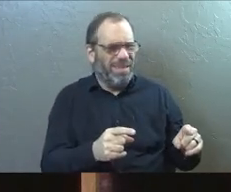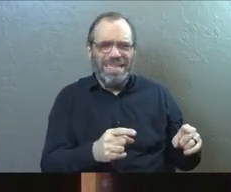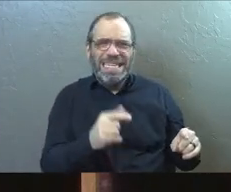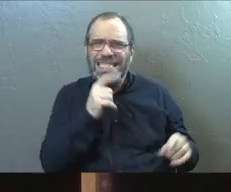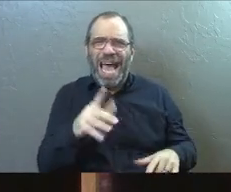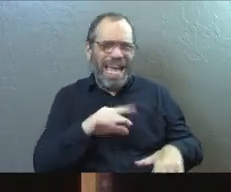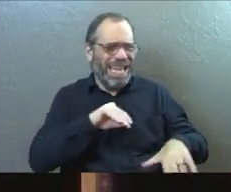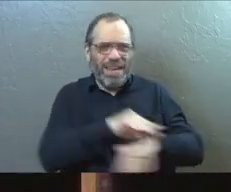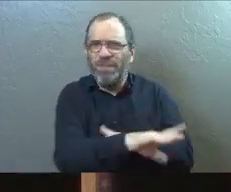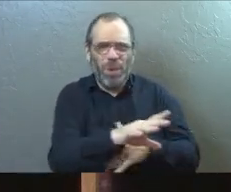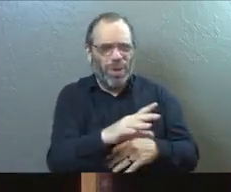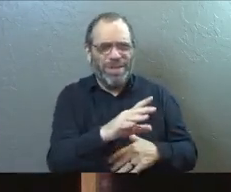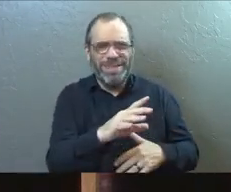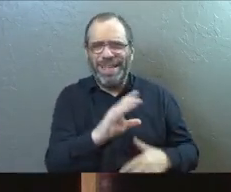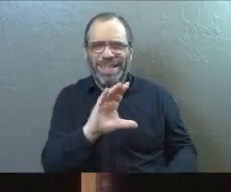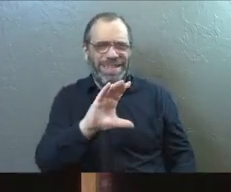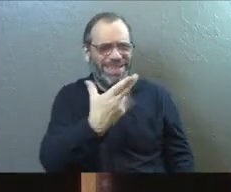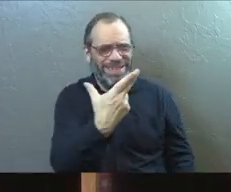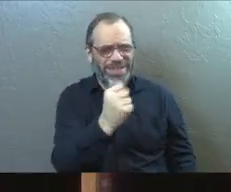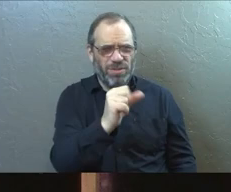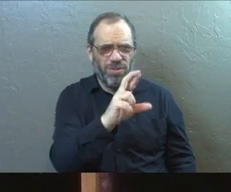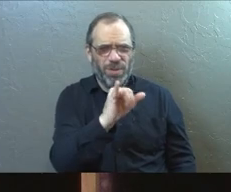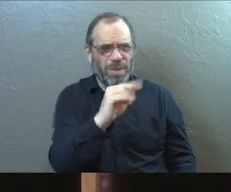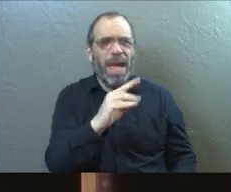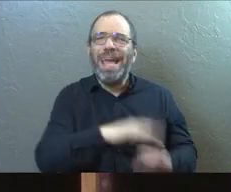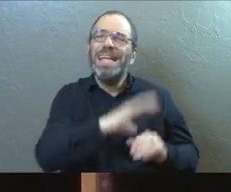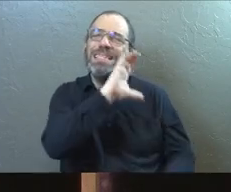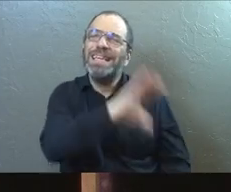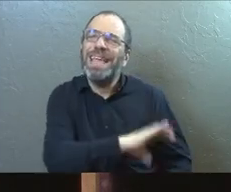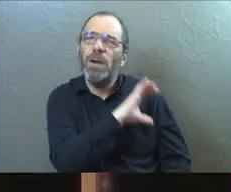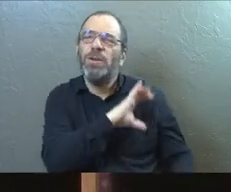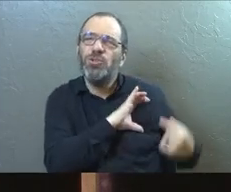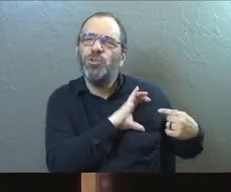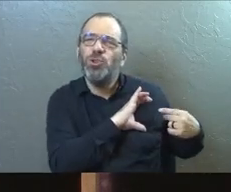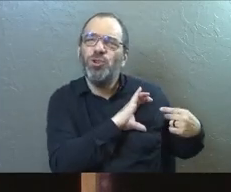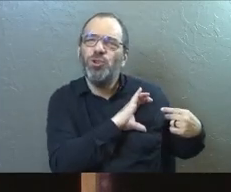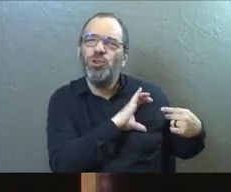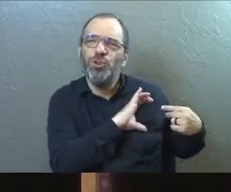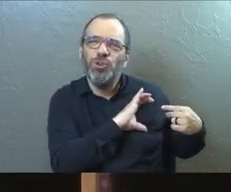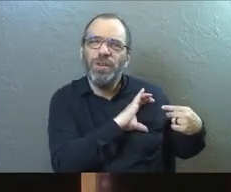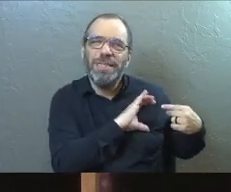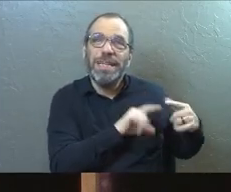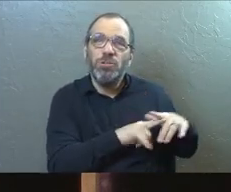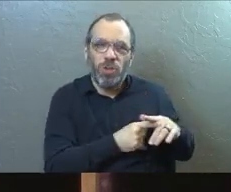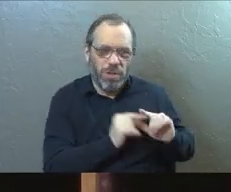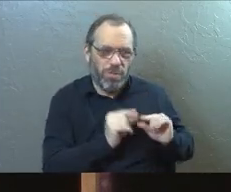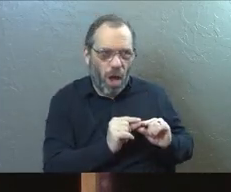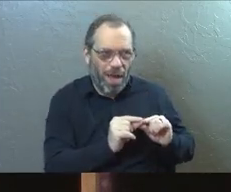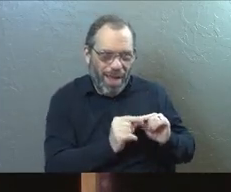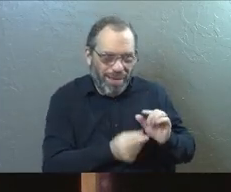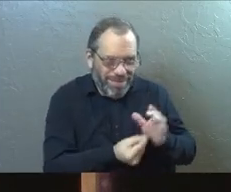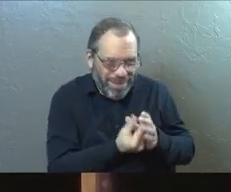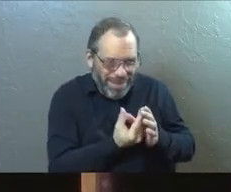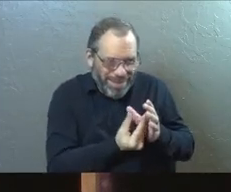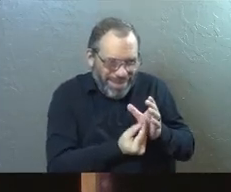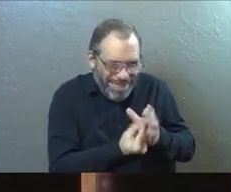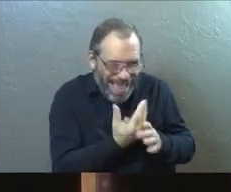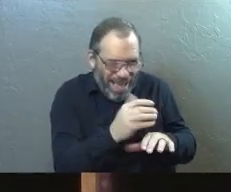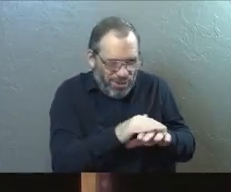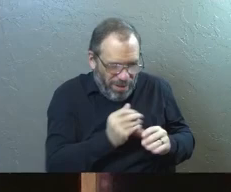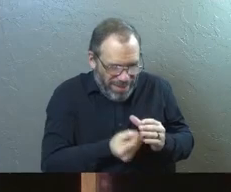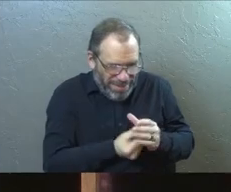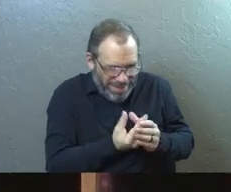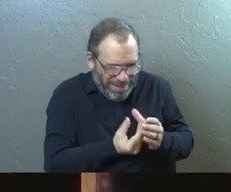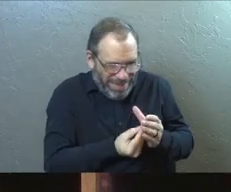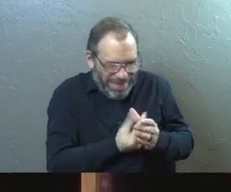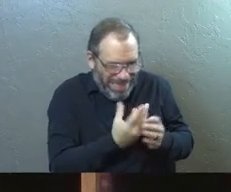about influence and charisma. It's about character. And this might start really, really small. And I might grow you really, really slow.